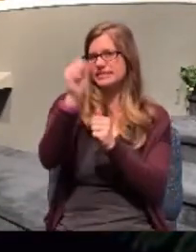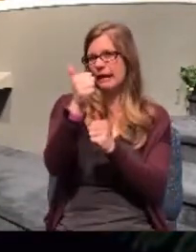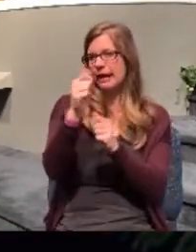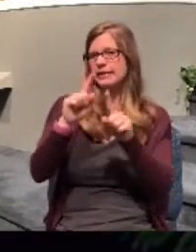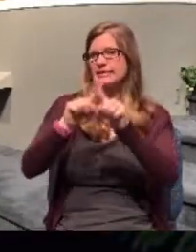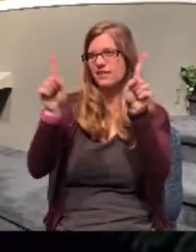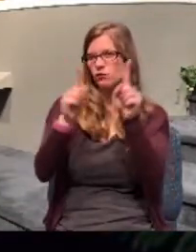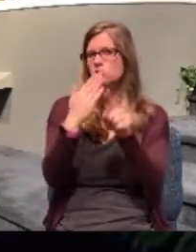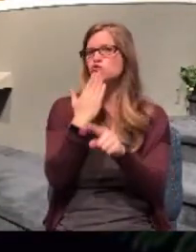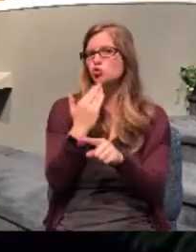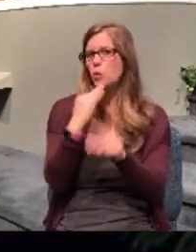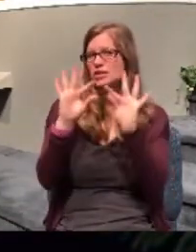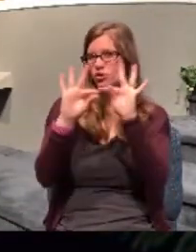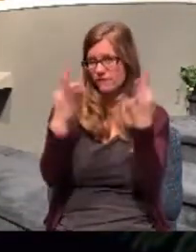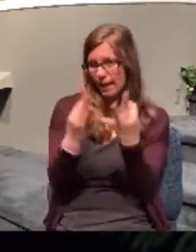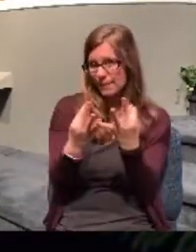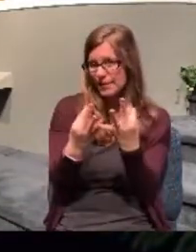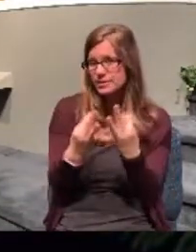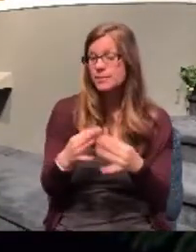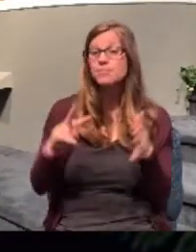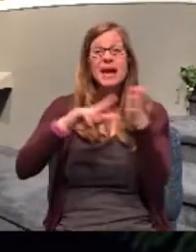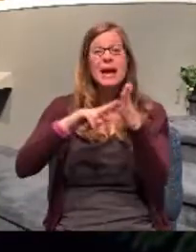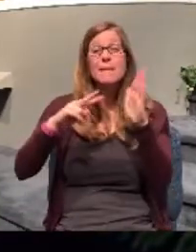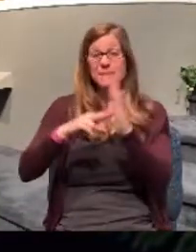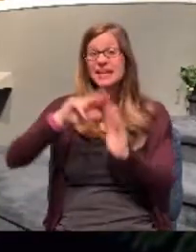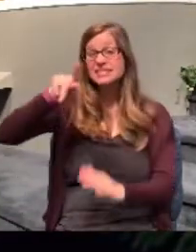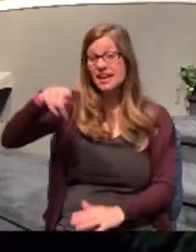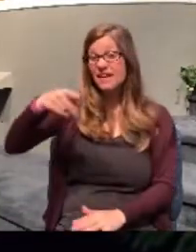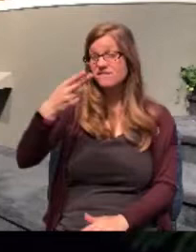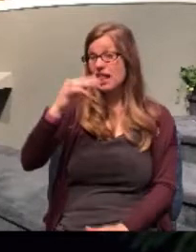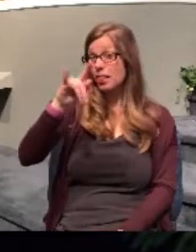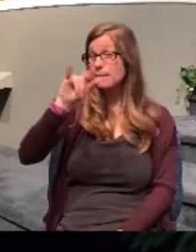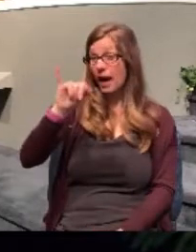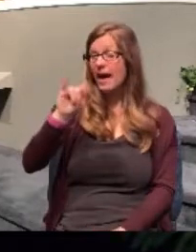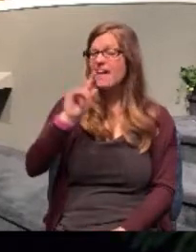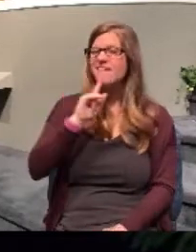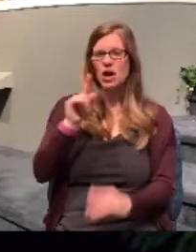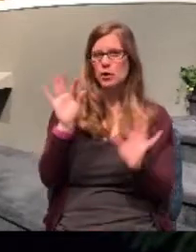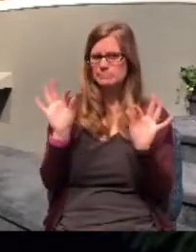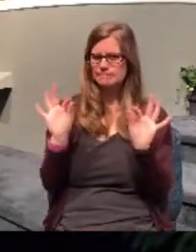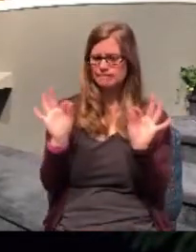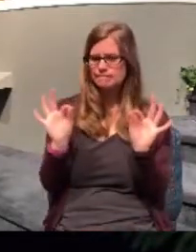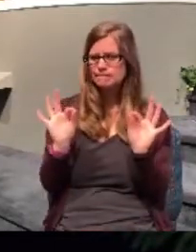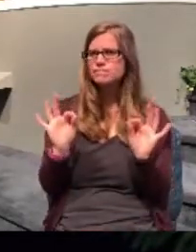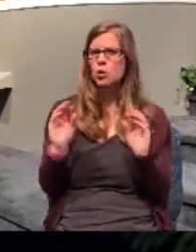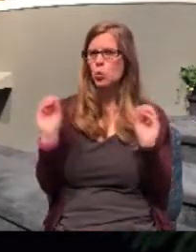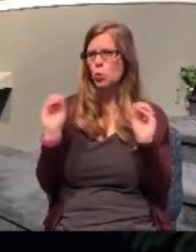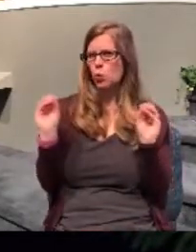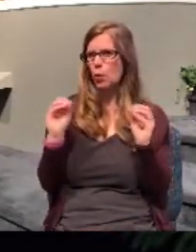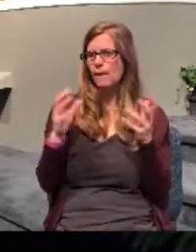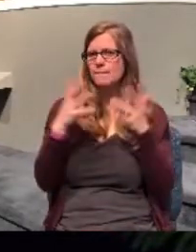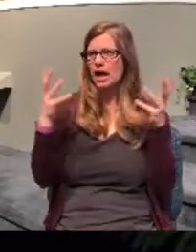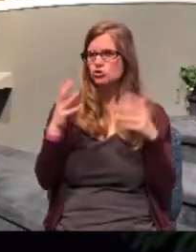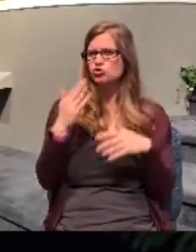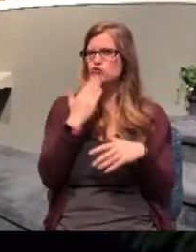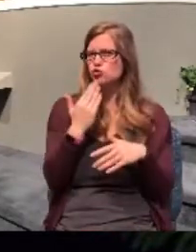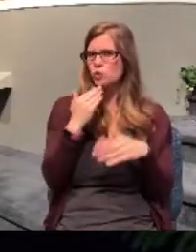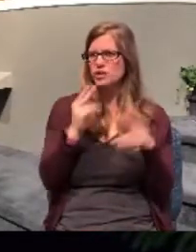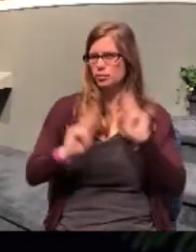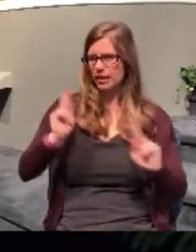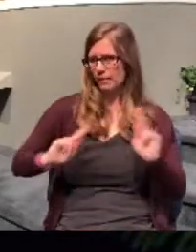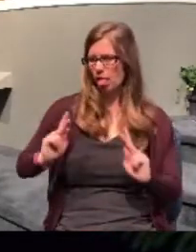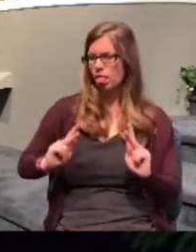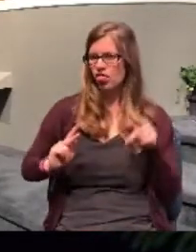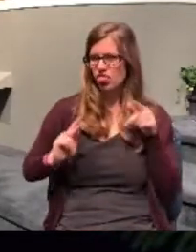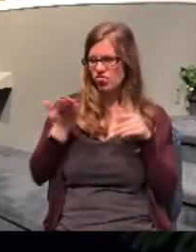So the Jewish population of Philippi must have been so, so small because a synagogue